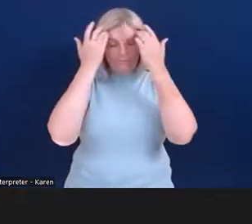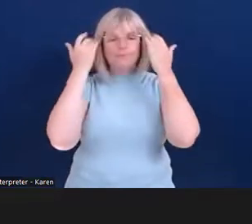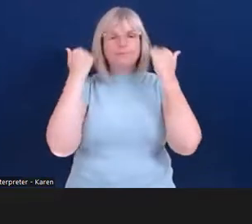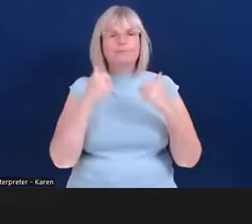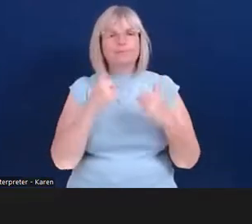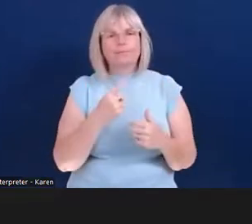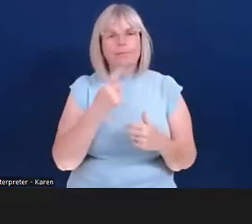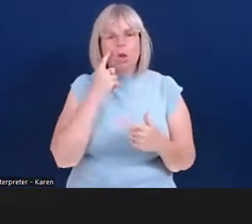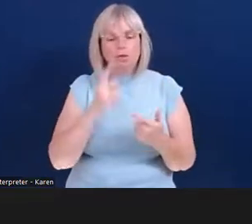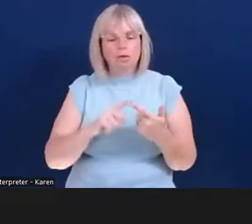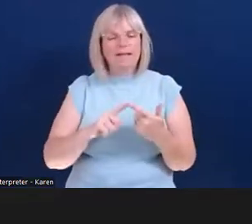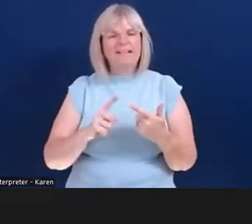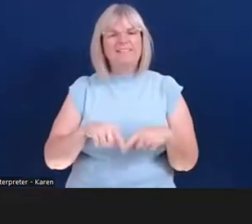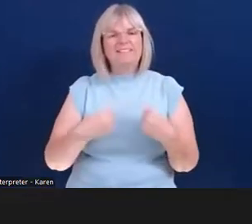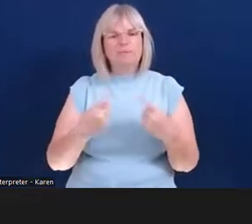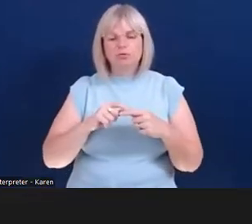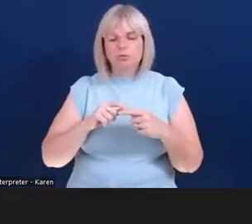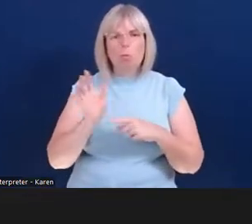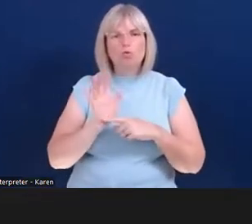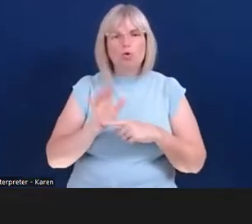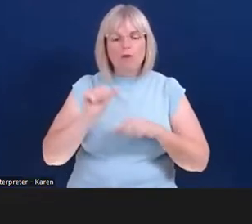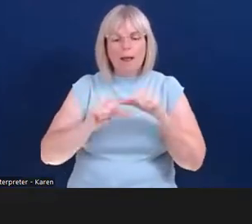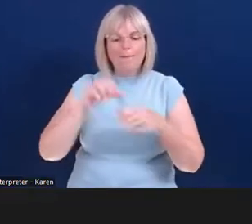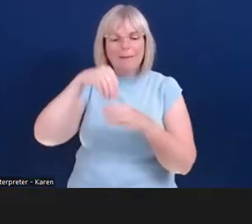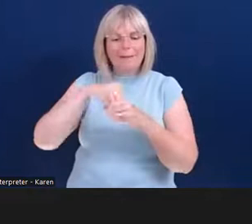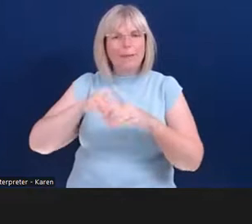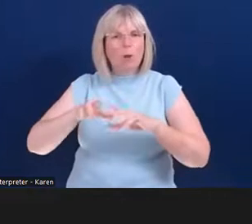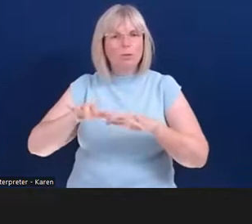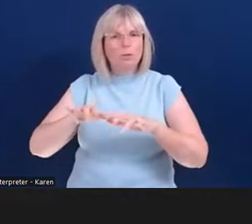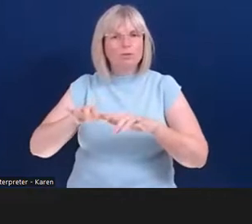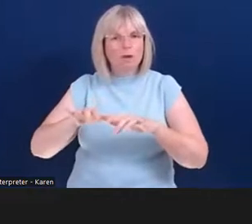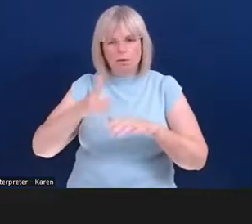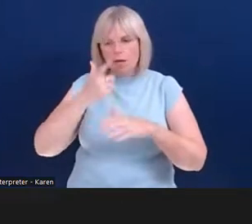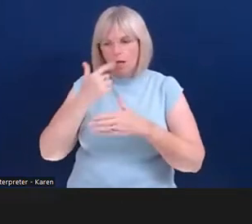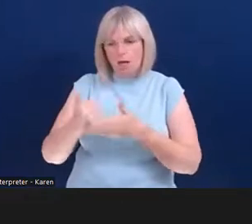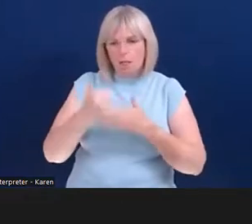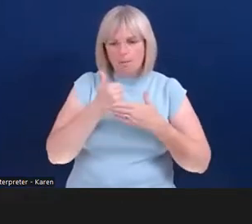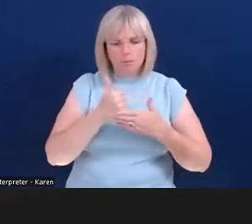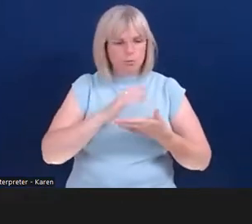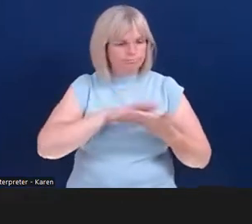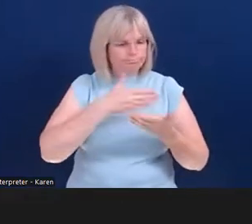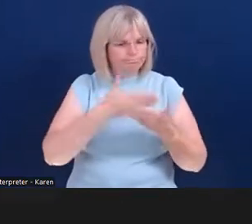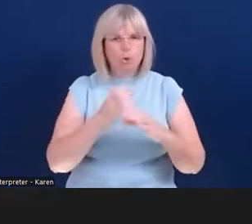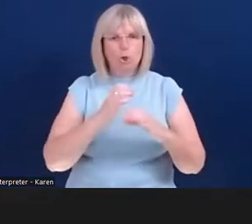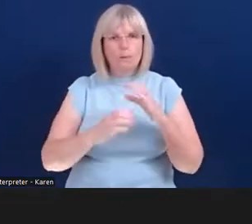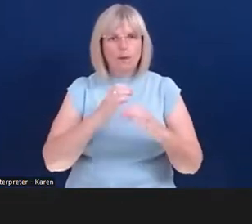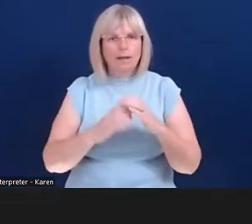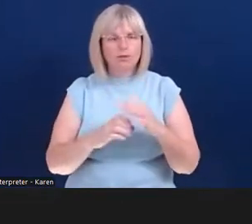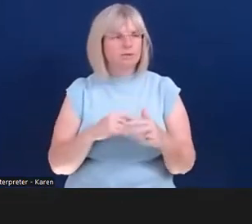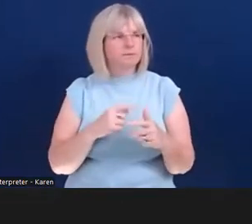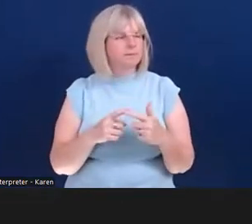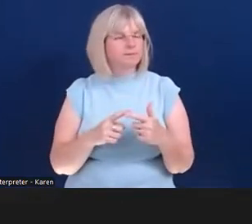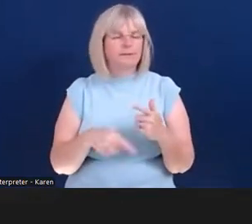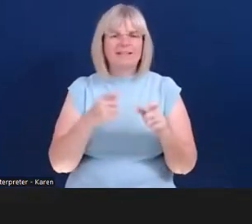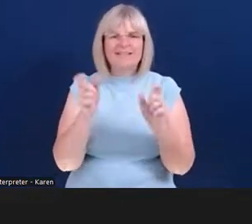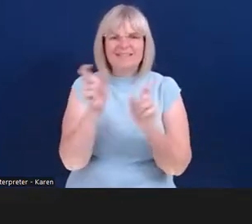at different programmes within the computer that can enable with word-to-mouth communication sort of idea, dyslexia recognition and